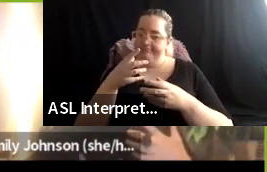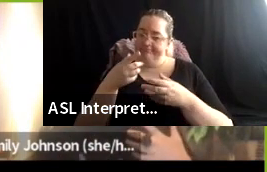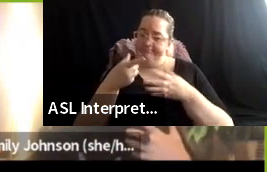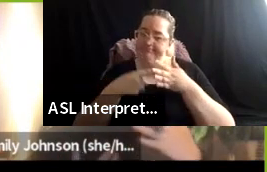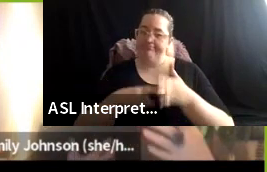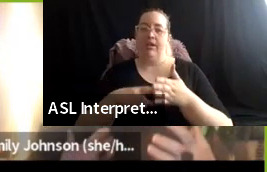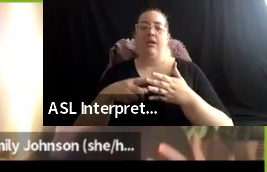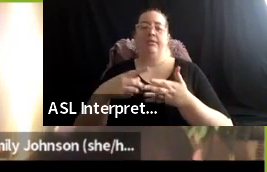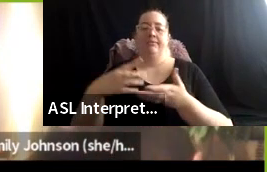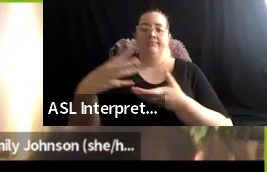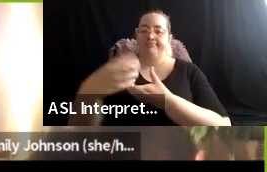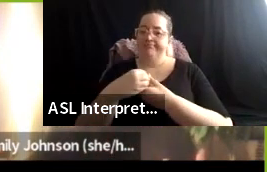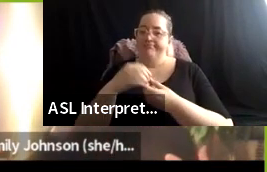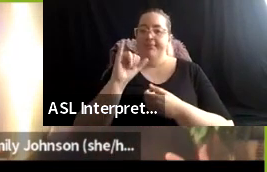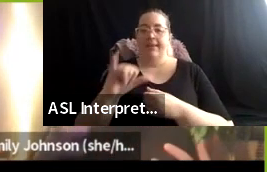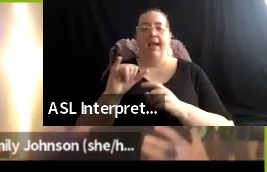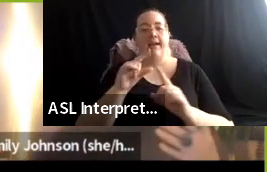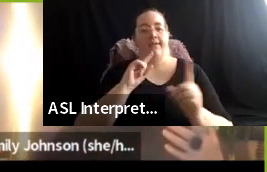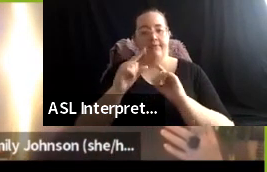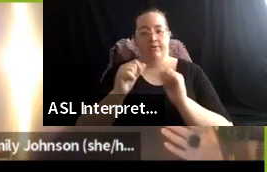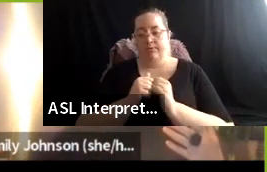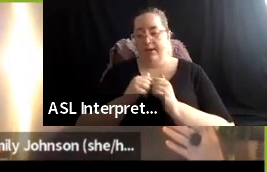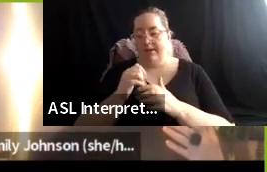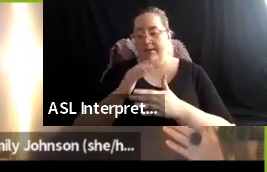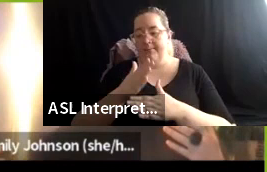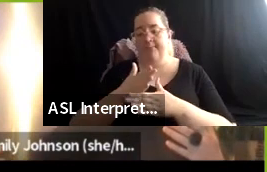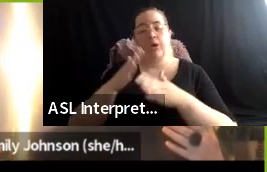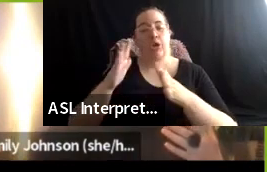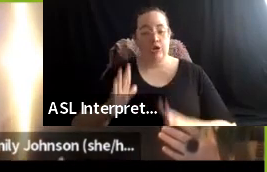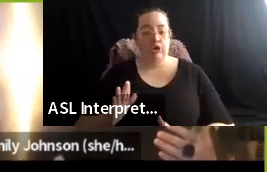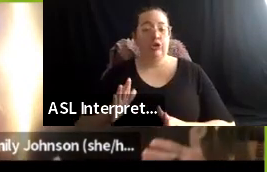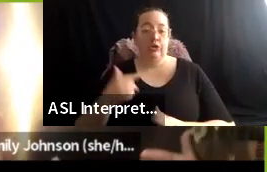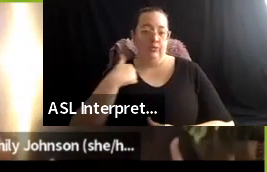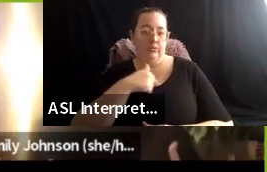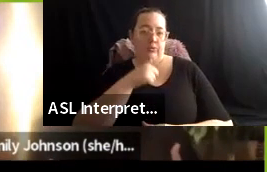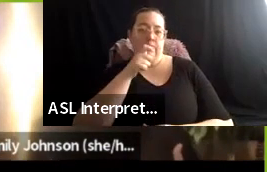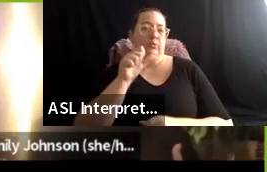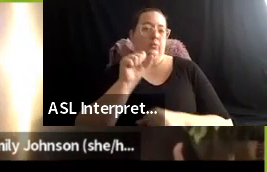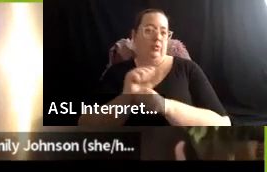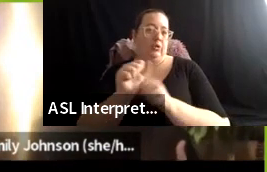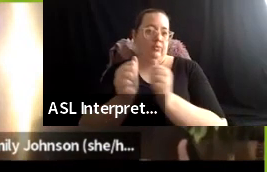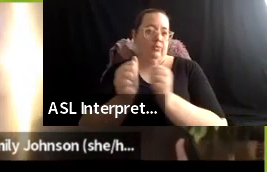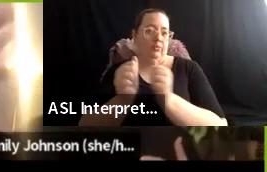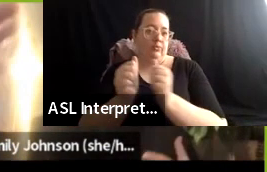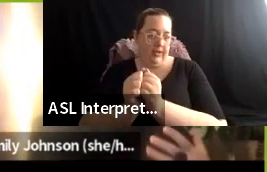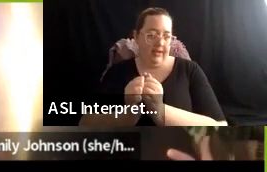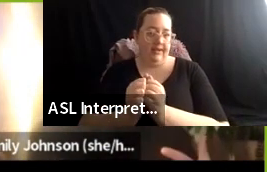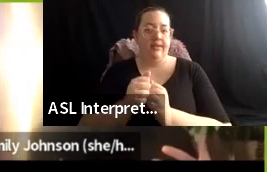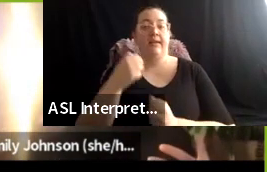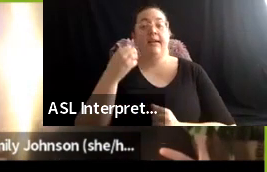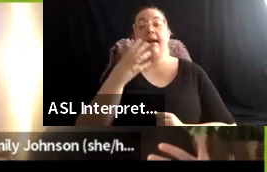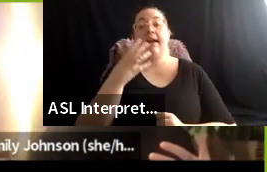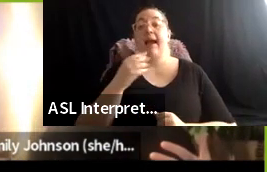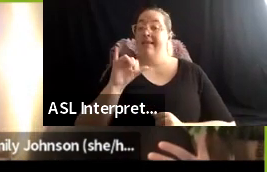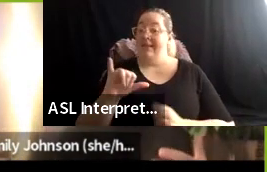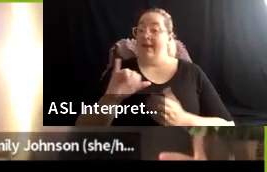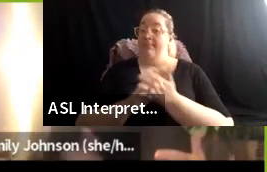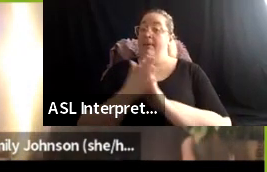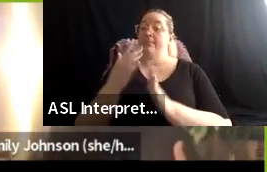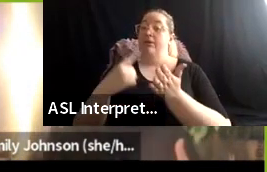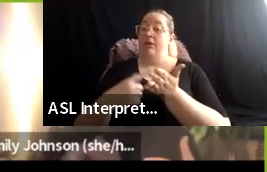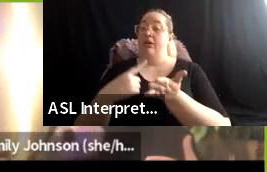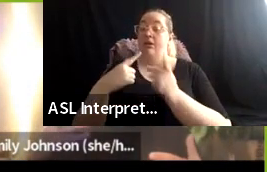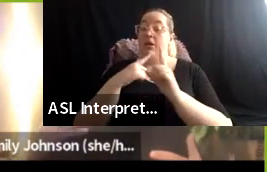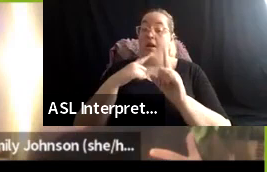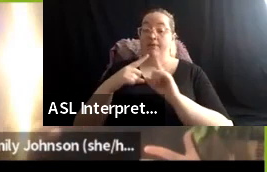the way I, the reason I say it like that is that this is, um, as has been said before, uh, this is not a checklist to go